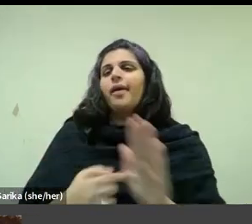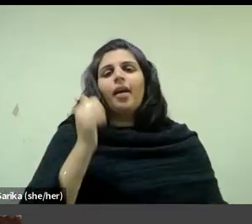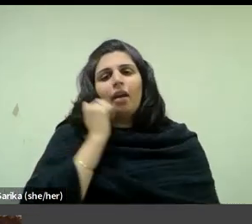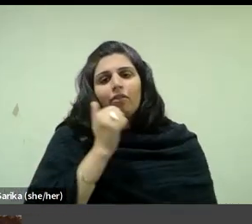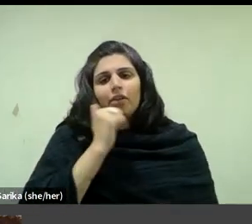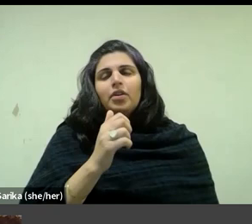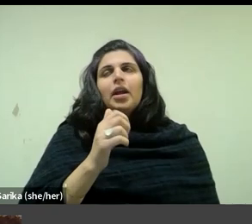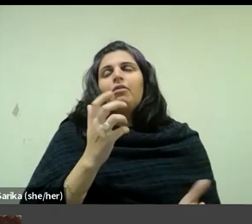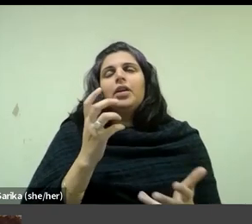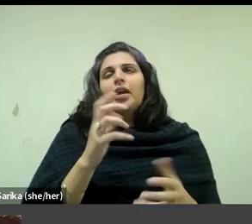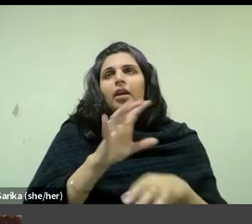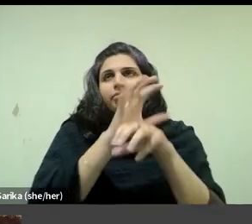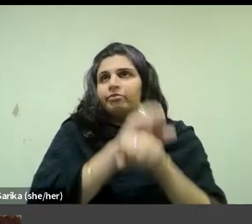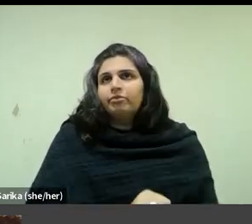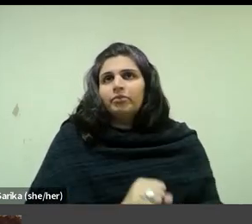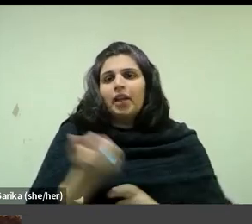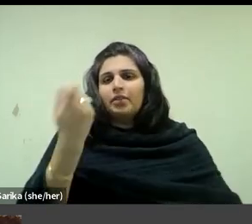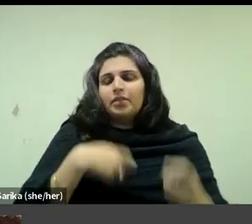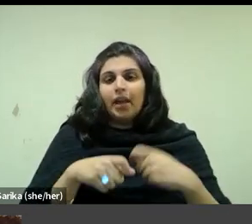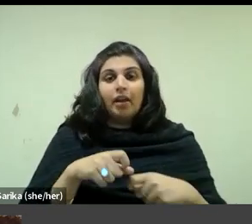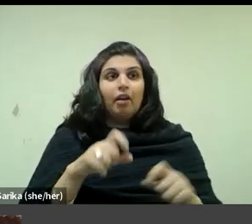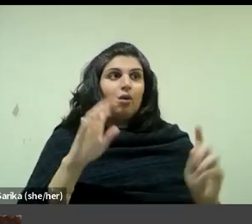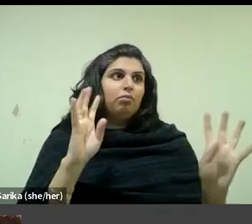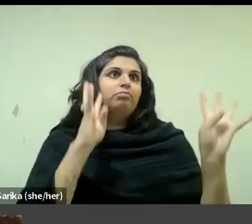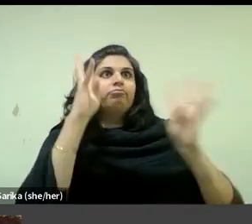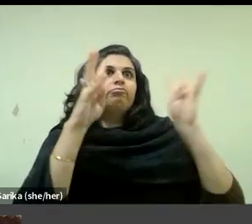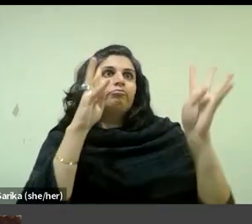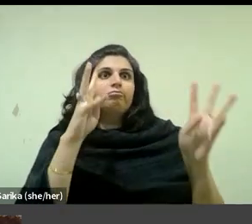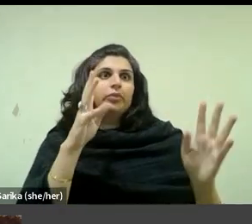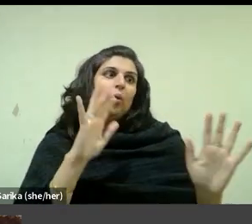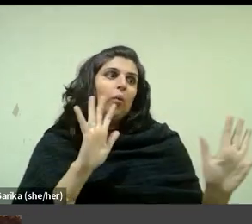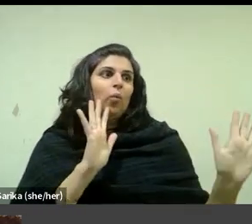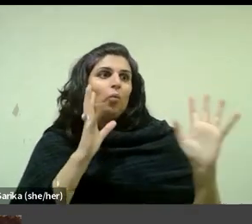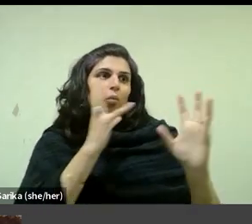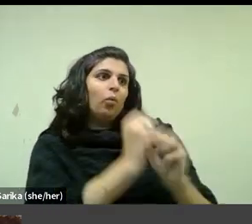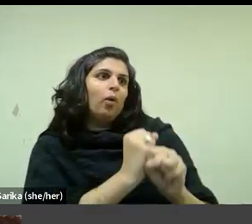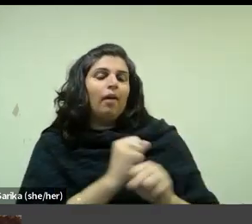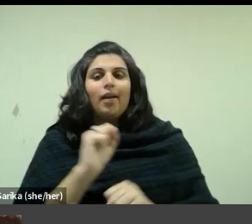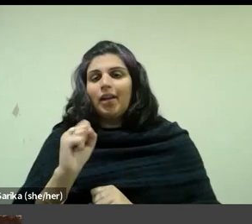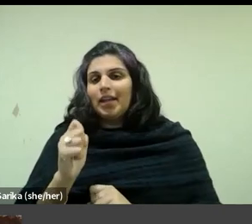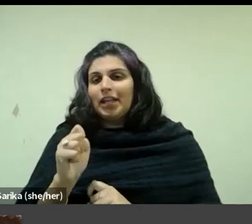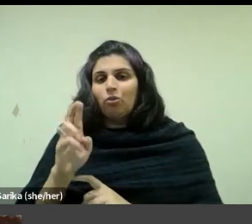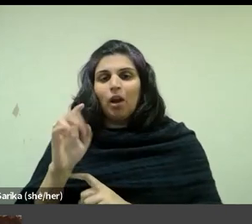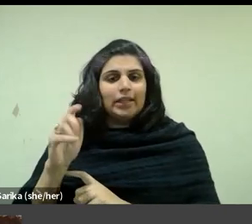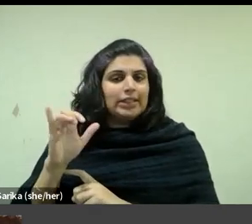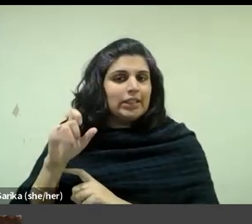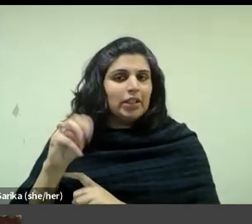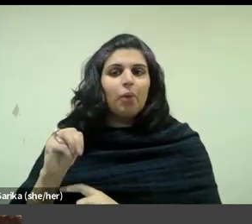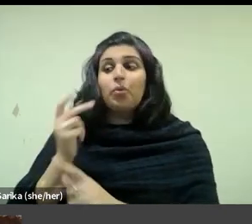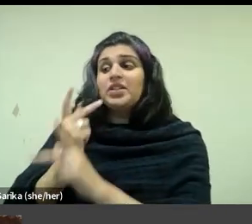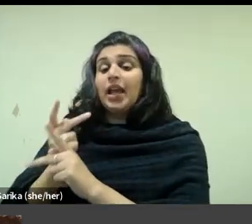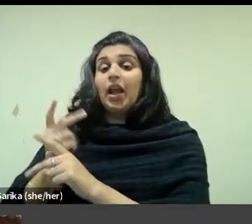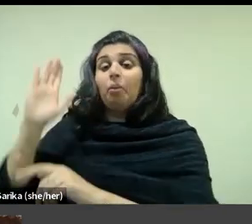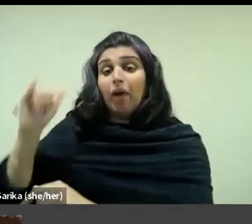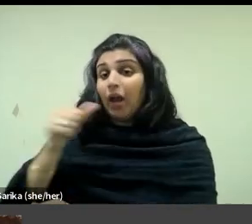eroticism. Moreover, they are sites of practical care given by women and between women, Madame